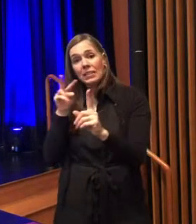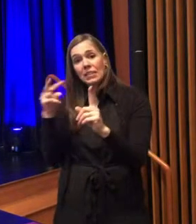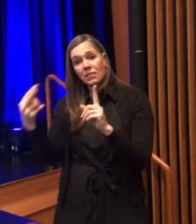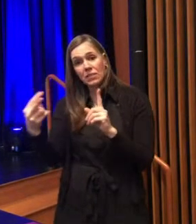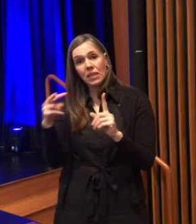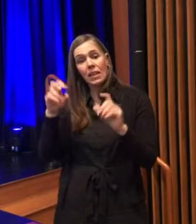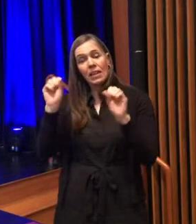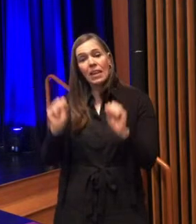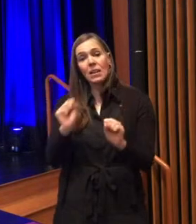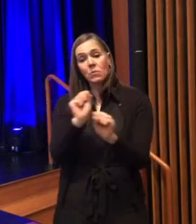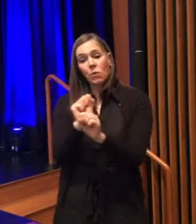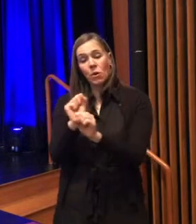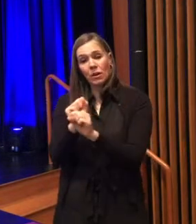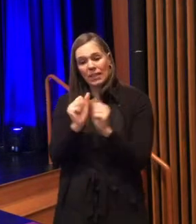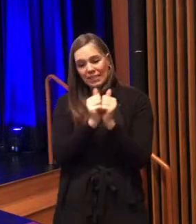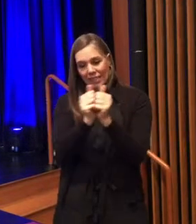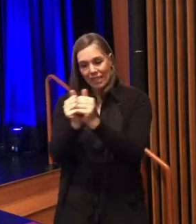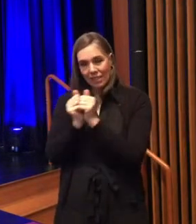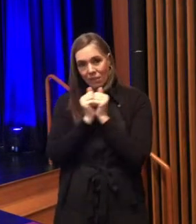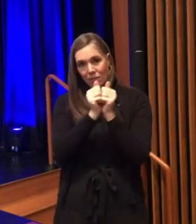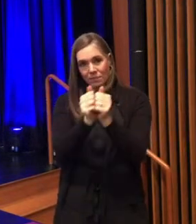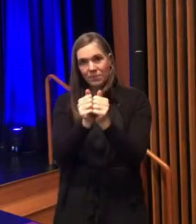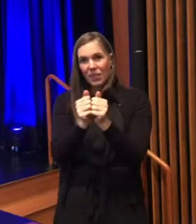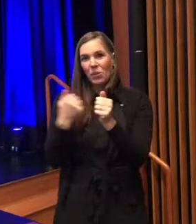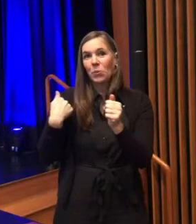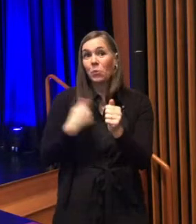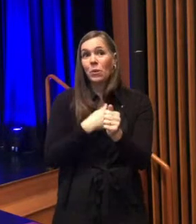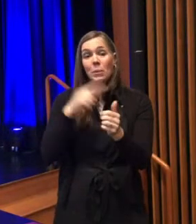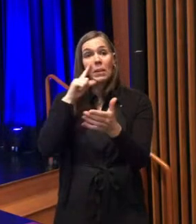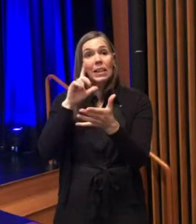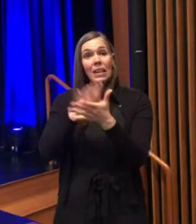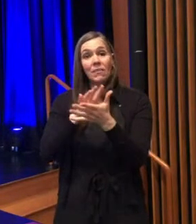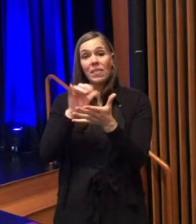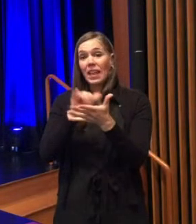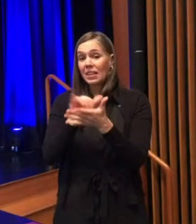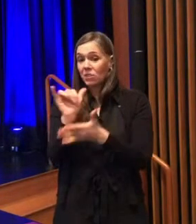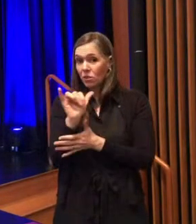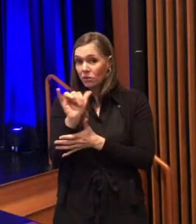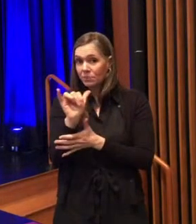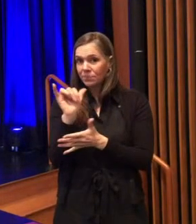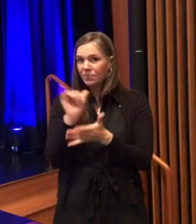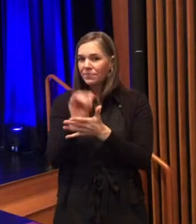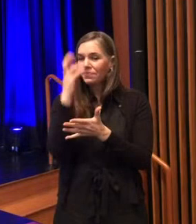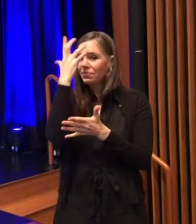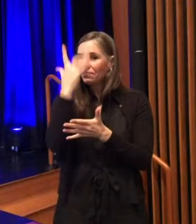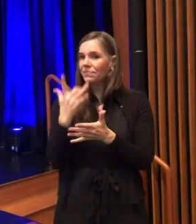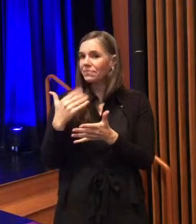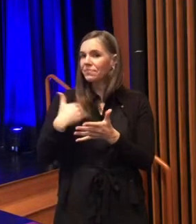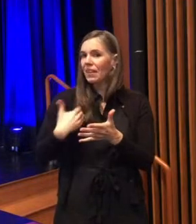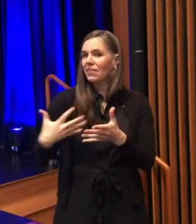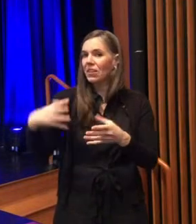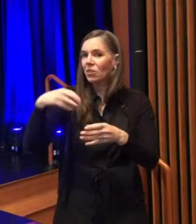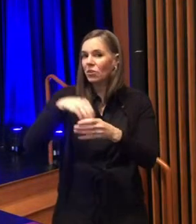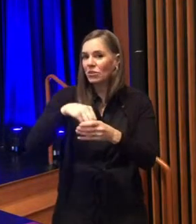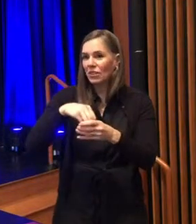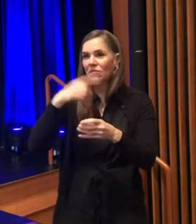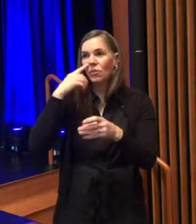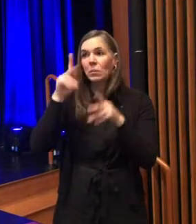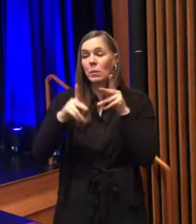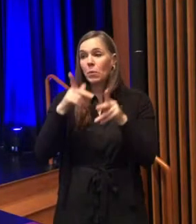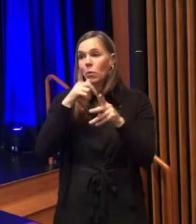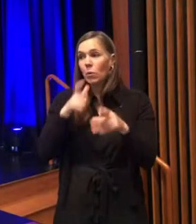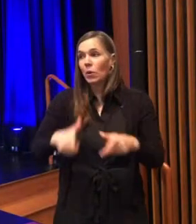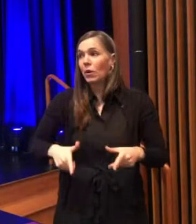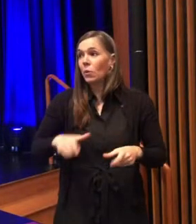concerns we believe this too which is why we're building a culture of service and inclusion among those who work for the city where the city